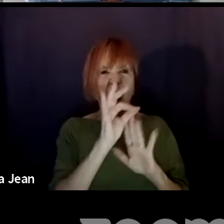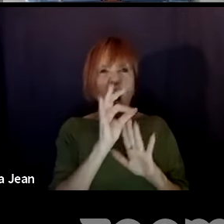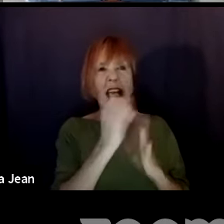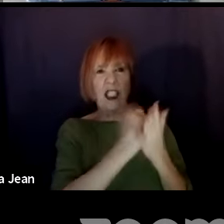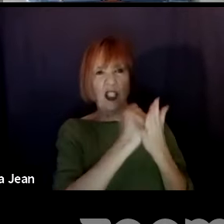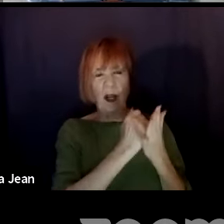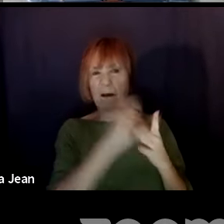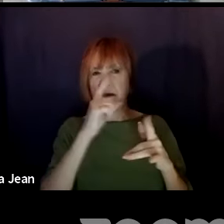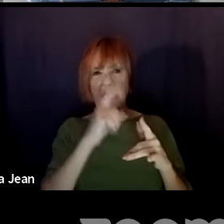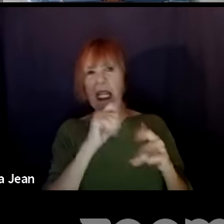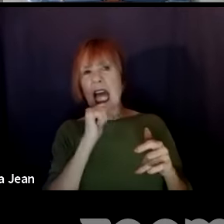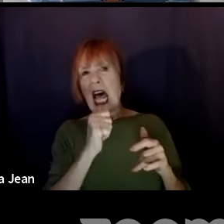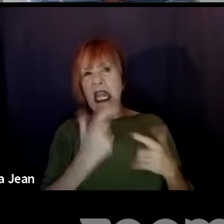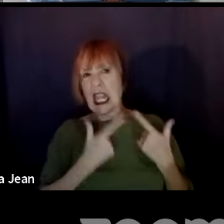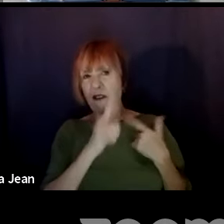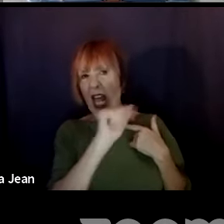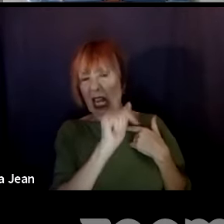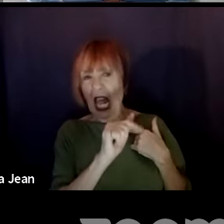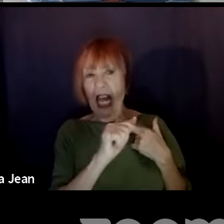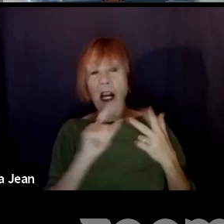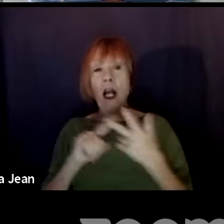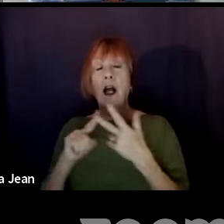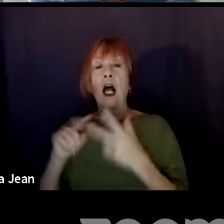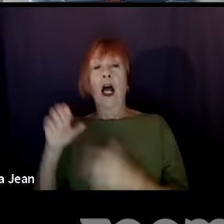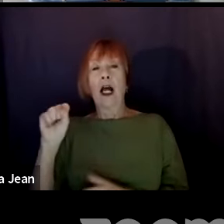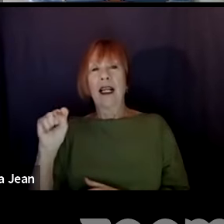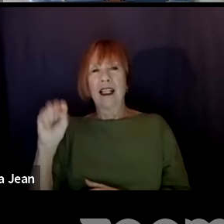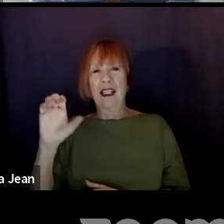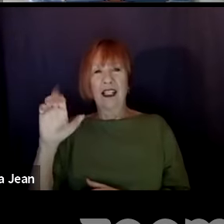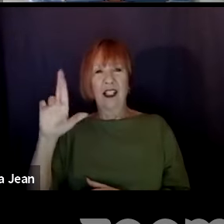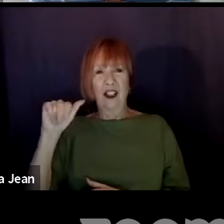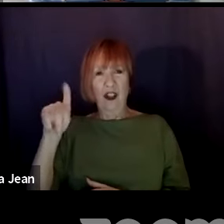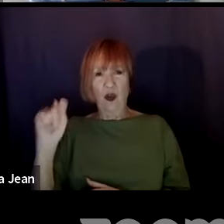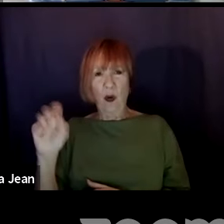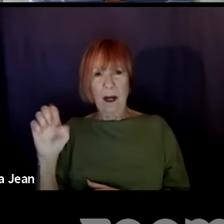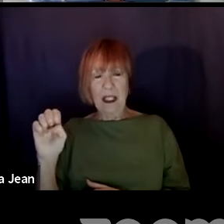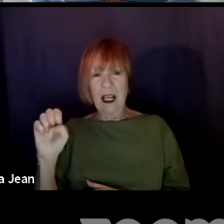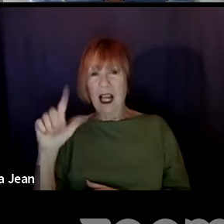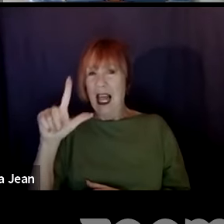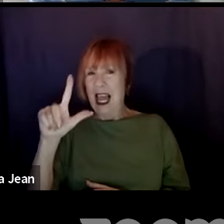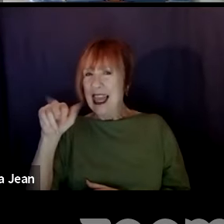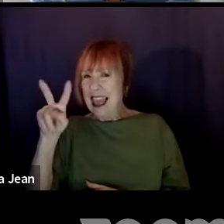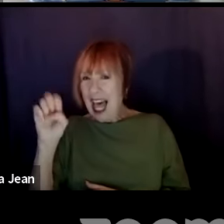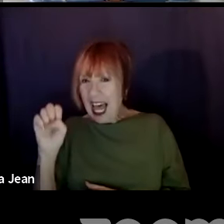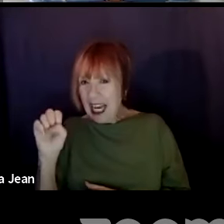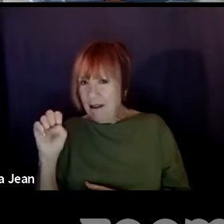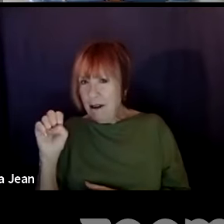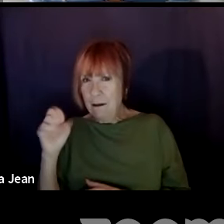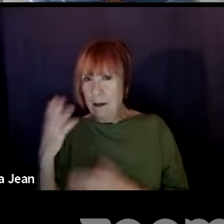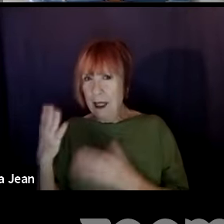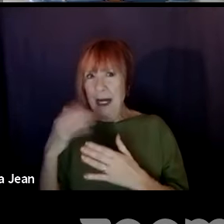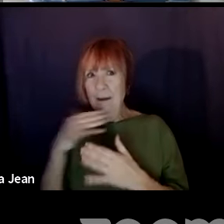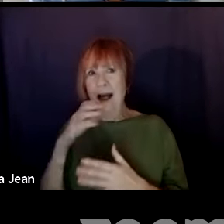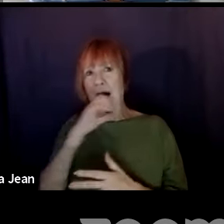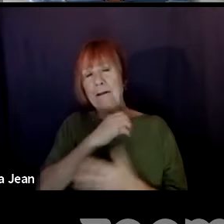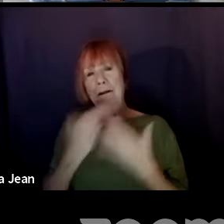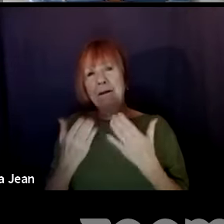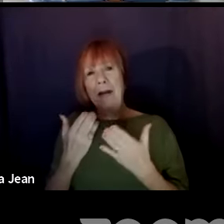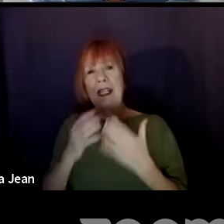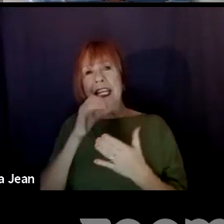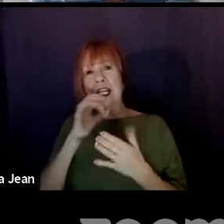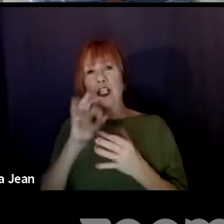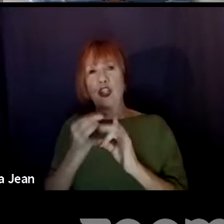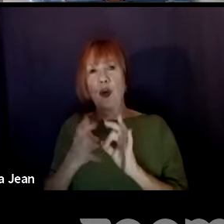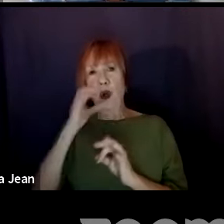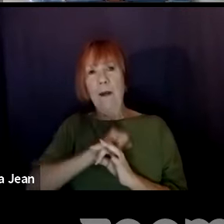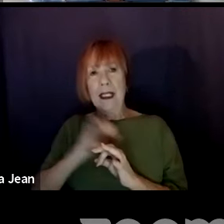WGA or to the Academy, there's a site called Scriptfly, and you can actually purchase a physical copy or they'll email you a PDF.